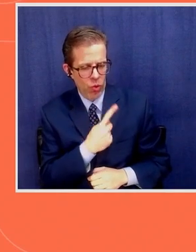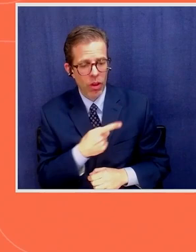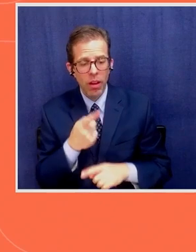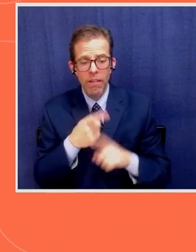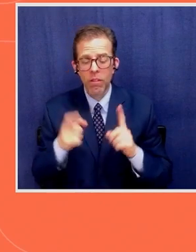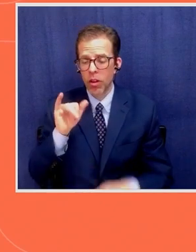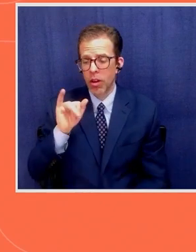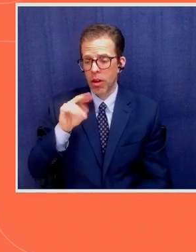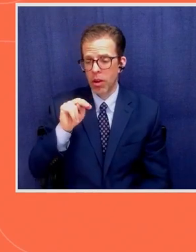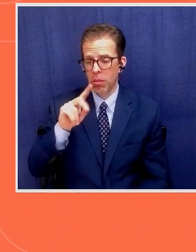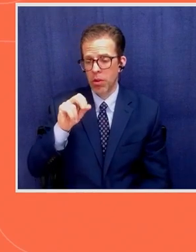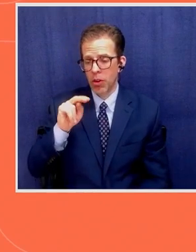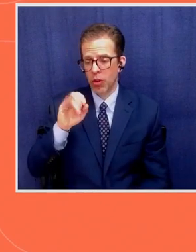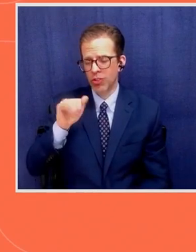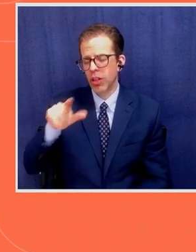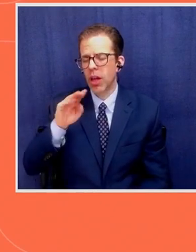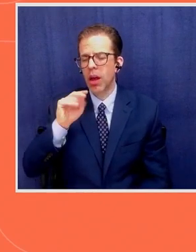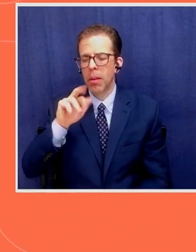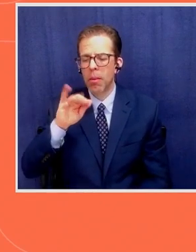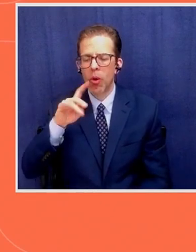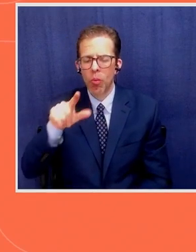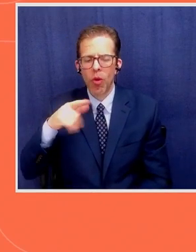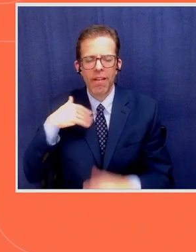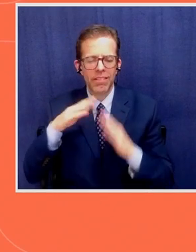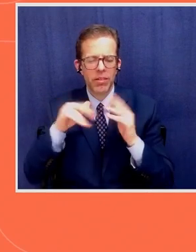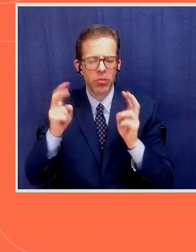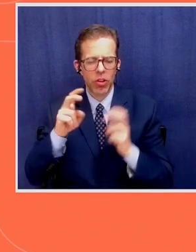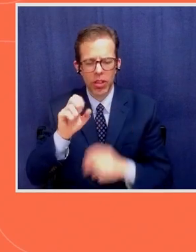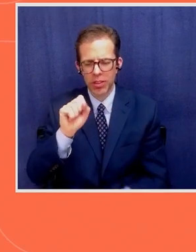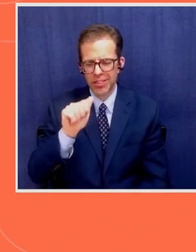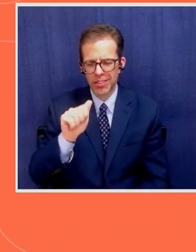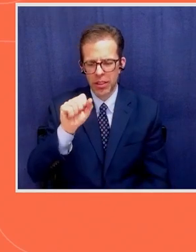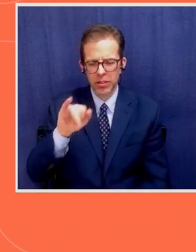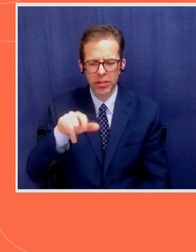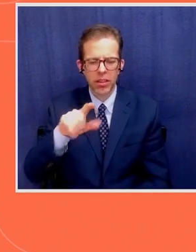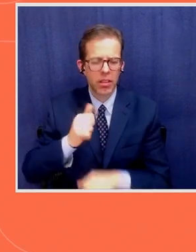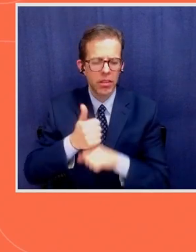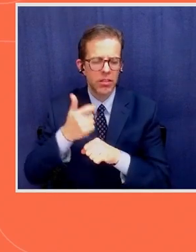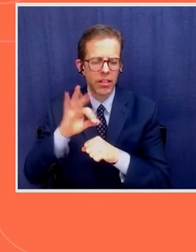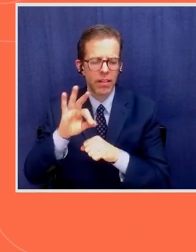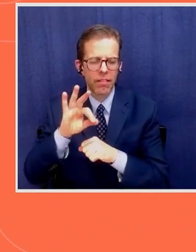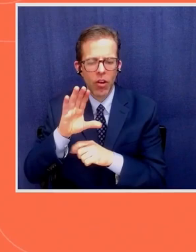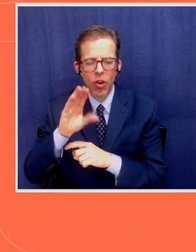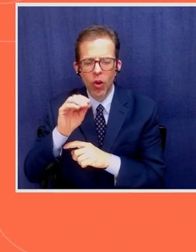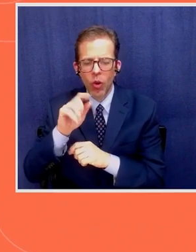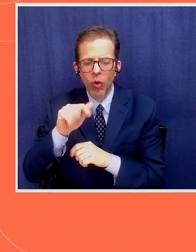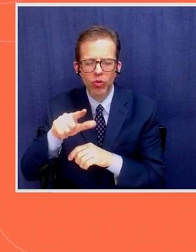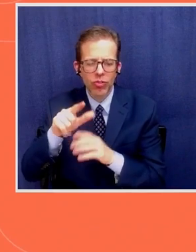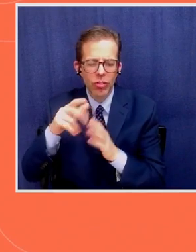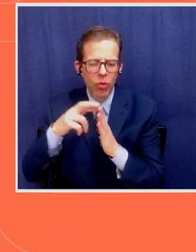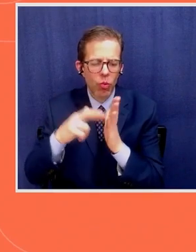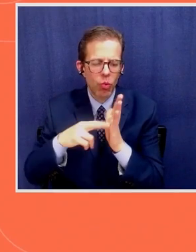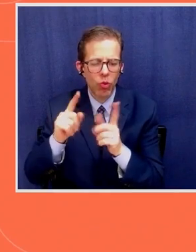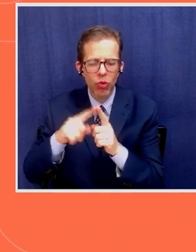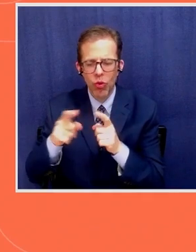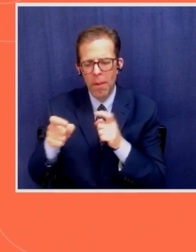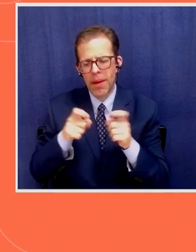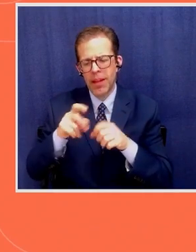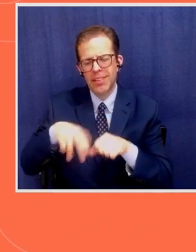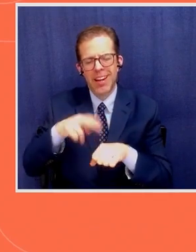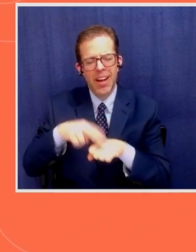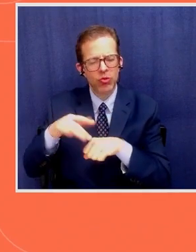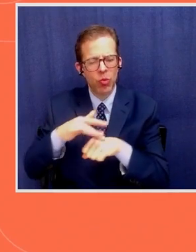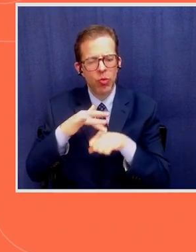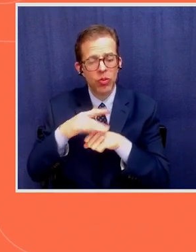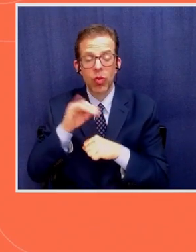Maluku, there is a system called SASE. So SASE is a set of customary laws to manage natural resource. And it has